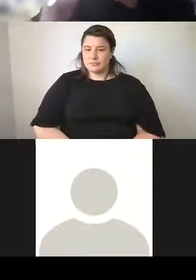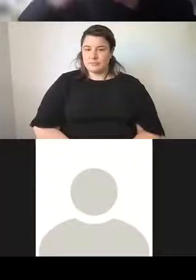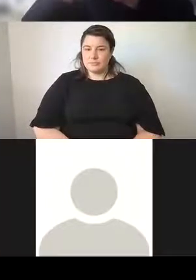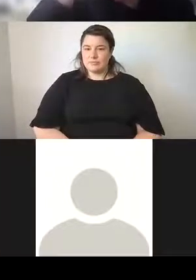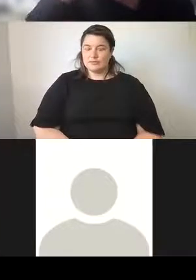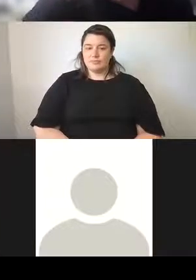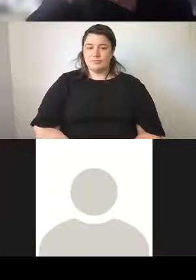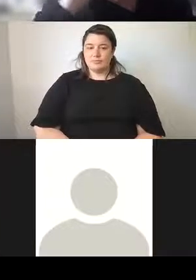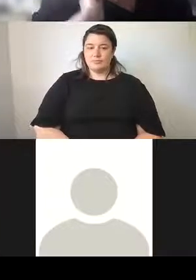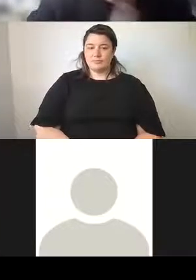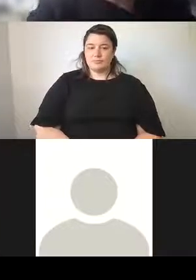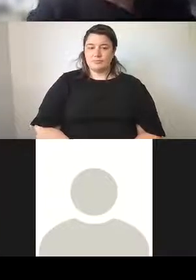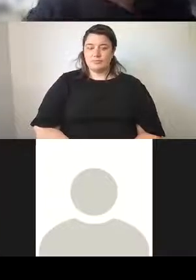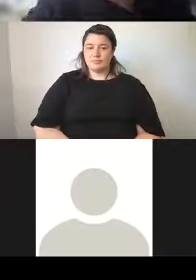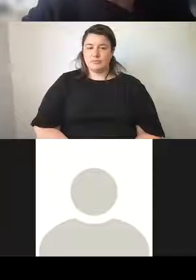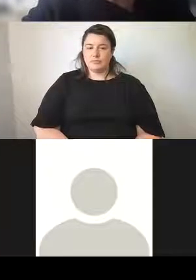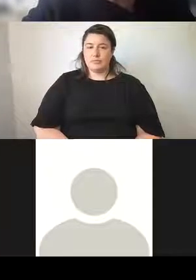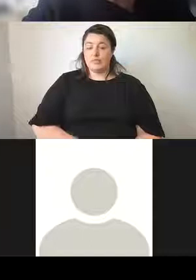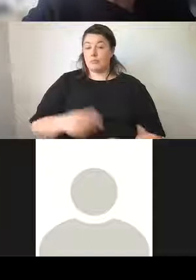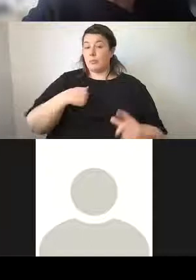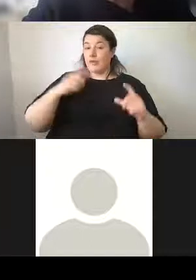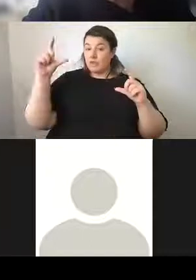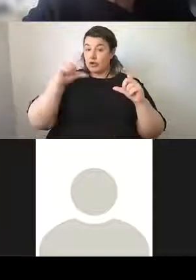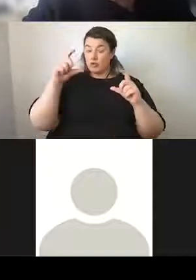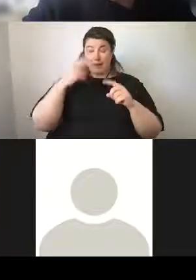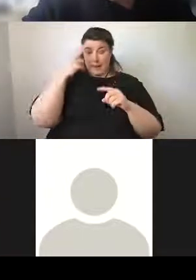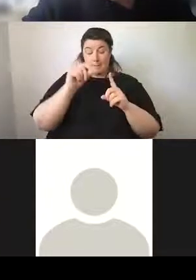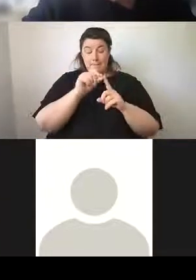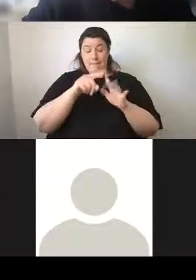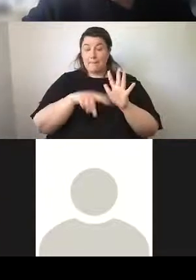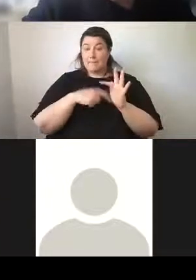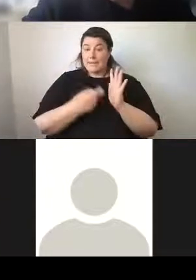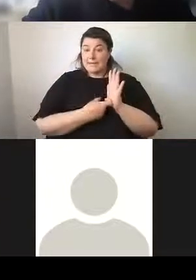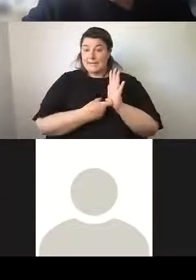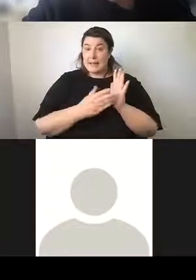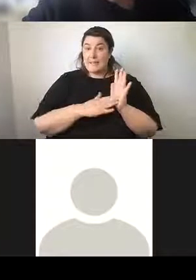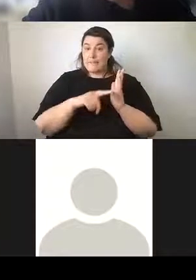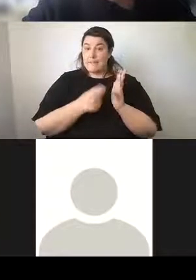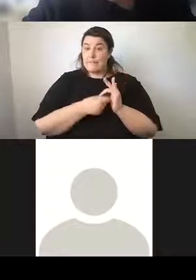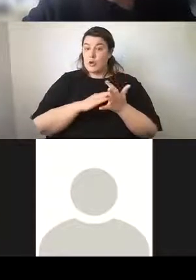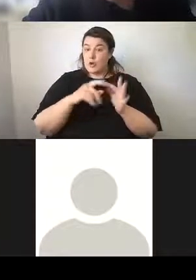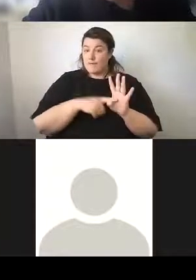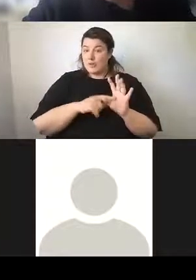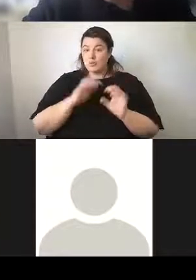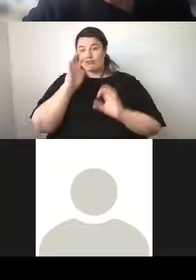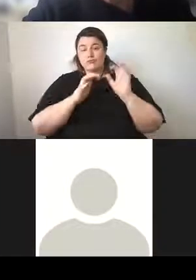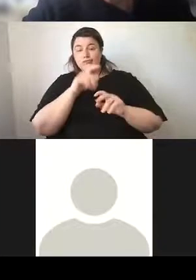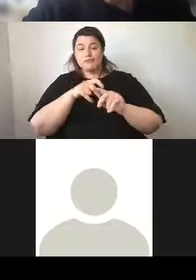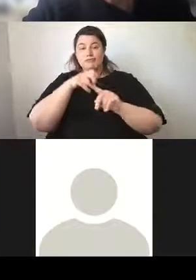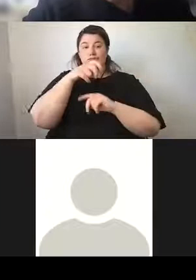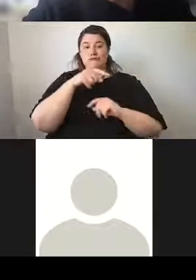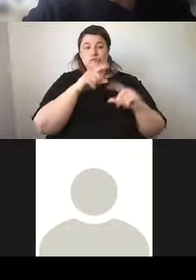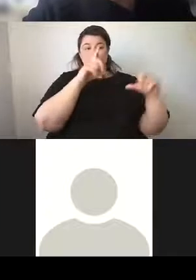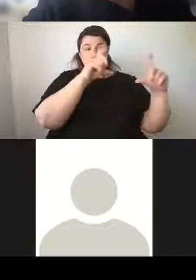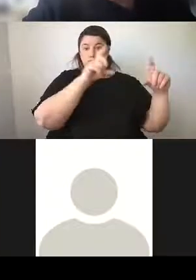We commissioned a photographer Peter Murphy to climb up to the top of the town hall and take the view